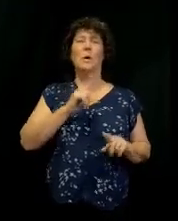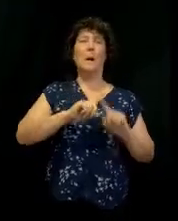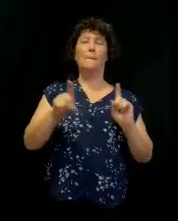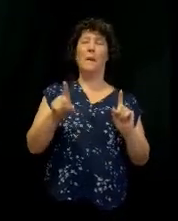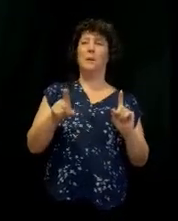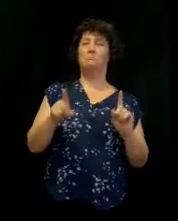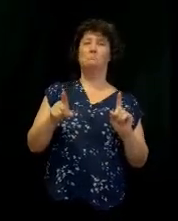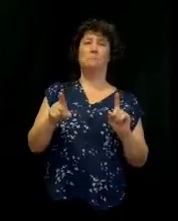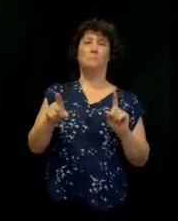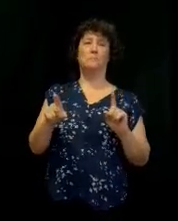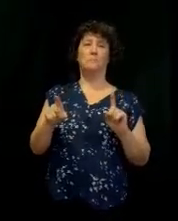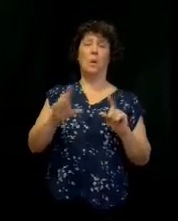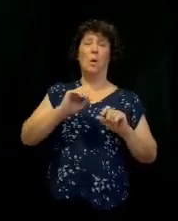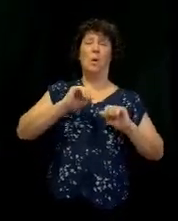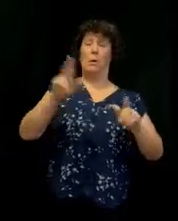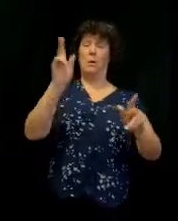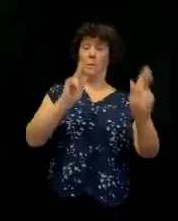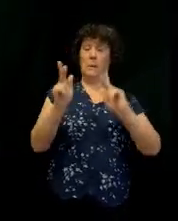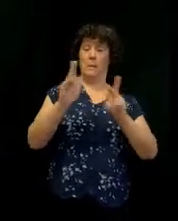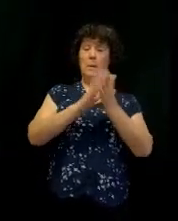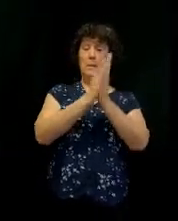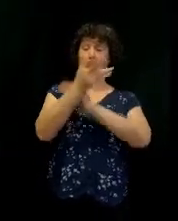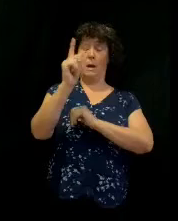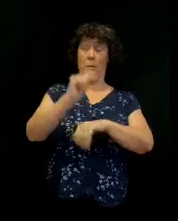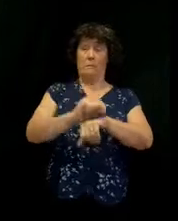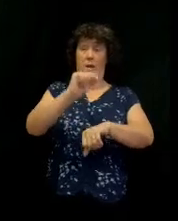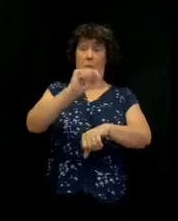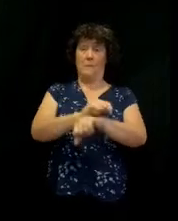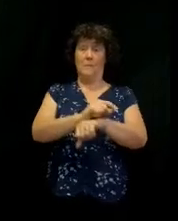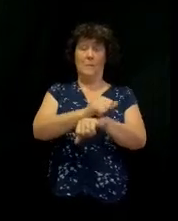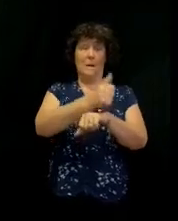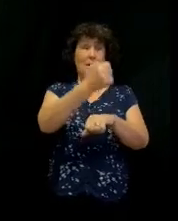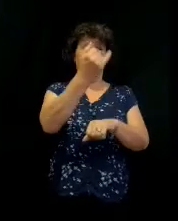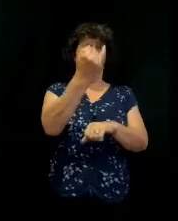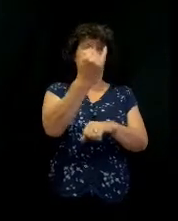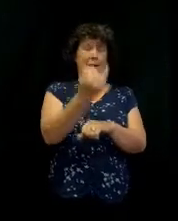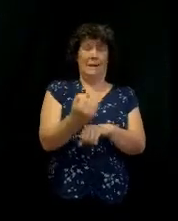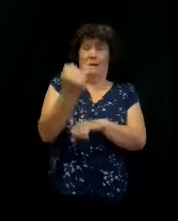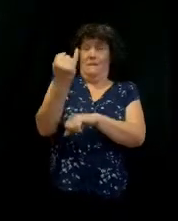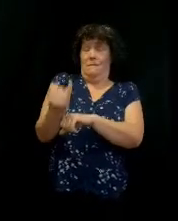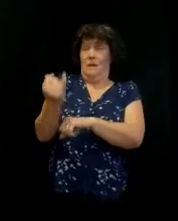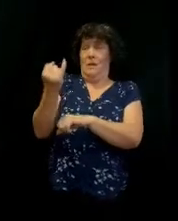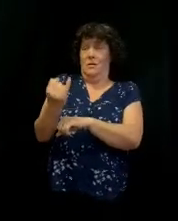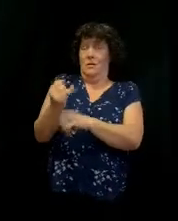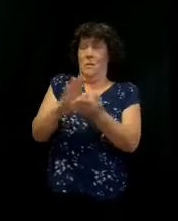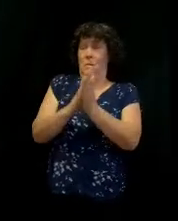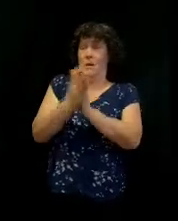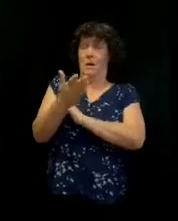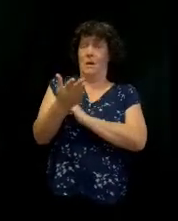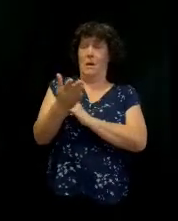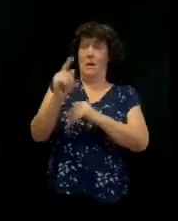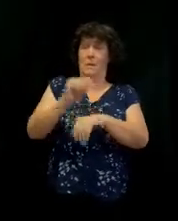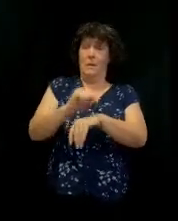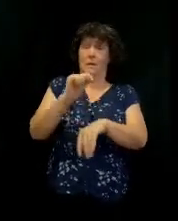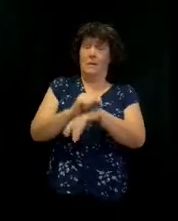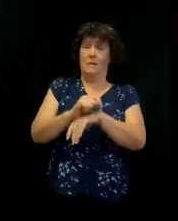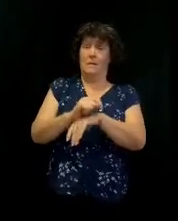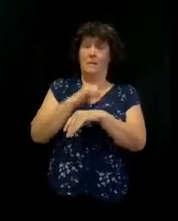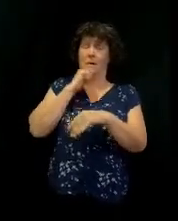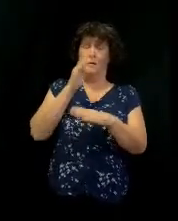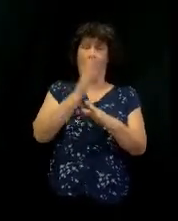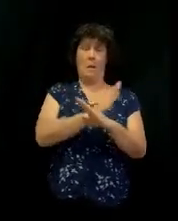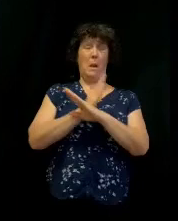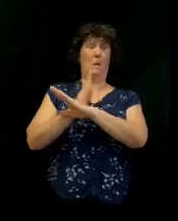humanity now becomes a tabernacle, the tabernacle of David, where we have unhindered worship 24